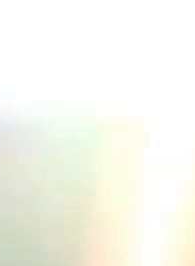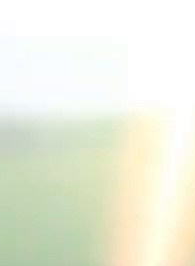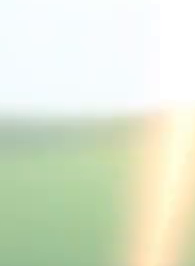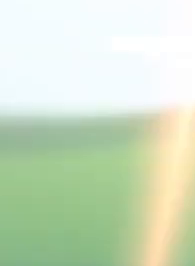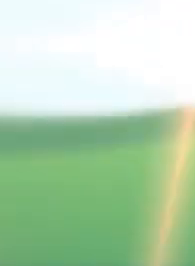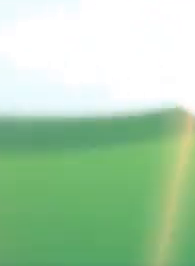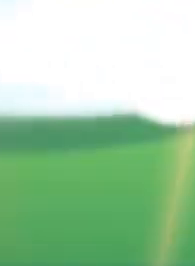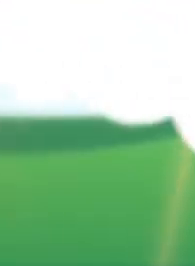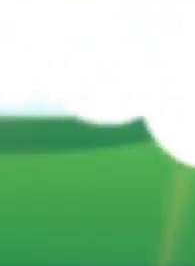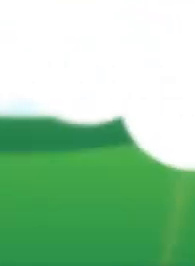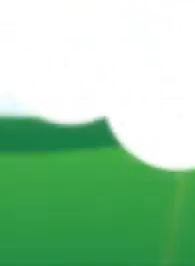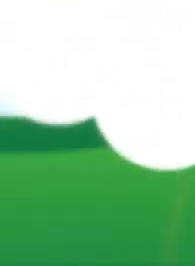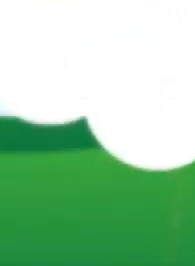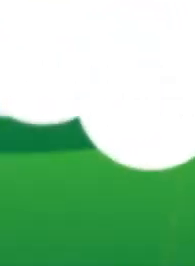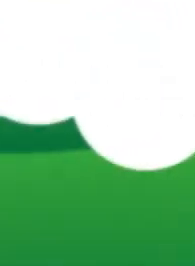But